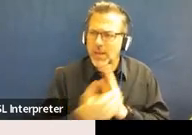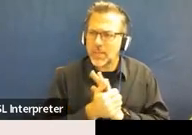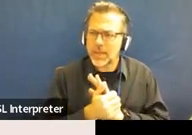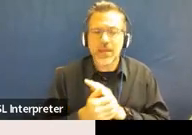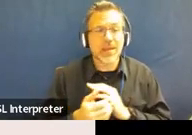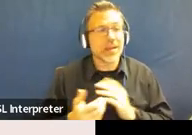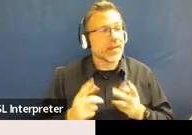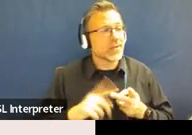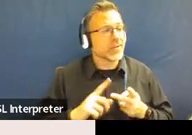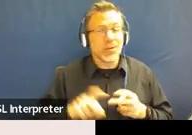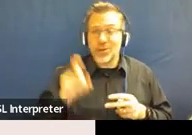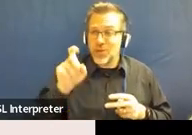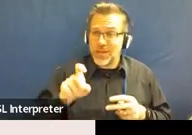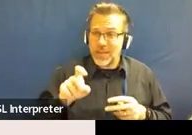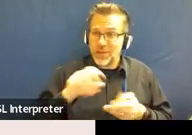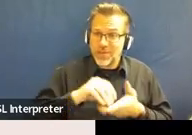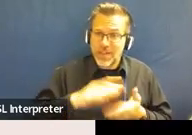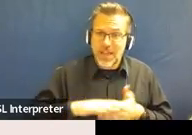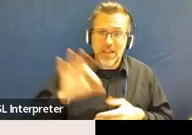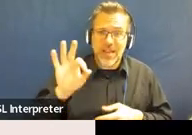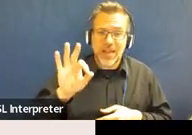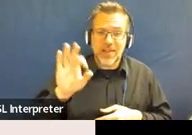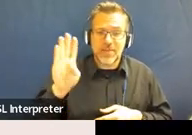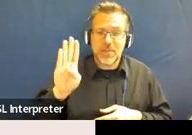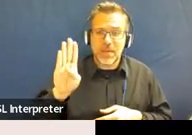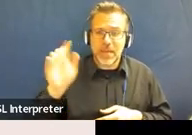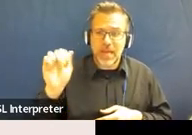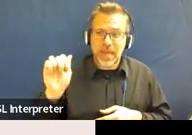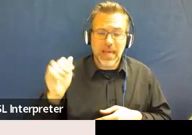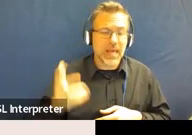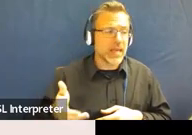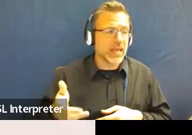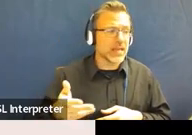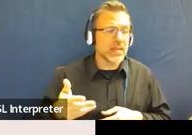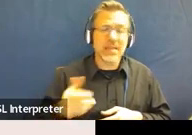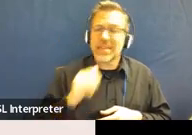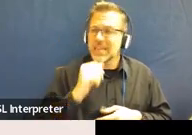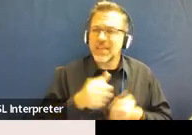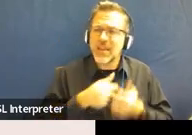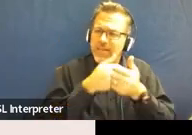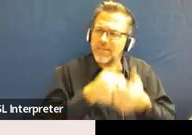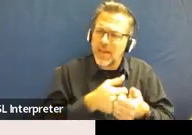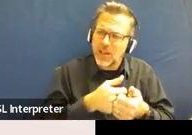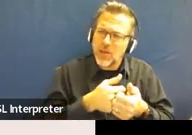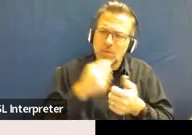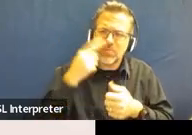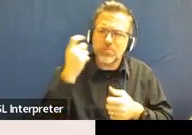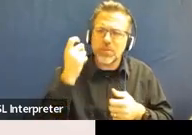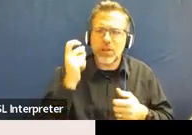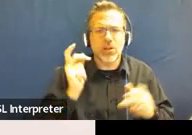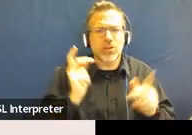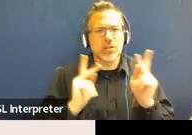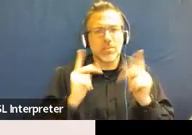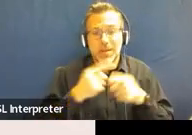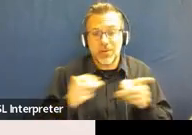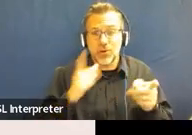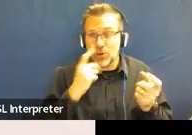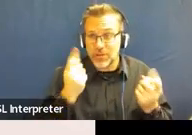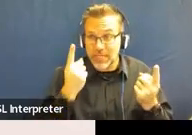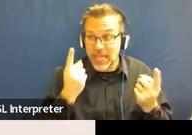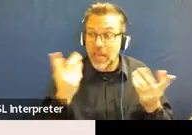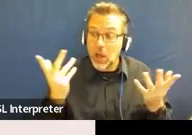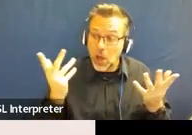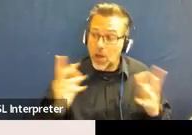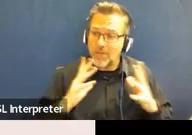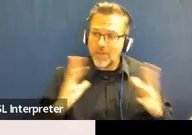we need to complete an FBA? Does, you know, is it not being followed with integrity because people don't understand it? All right, let's do some